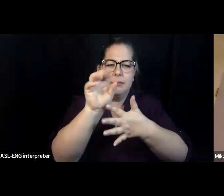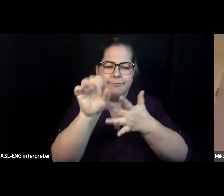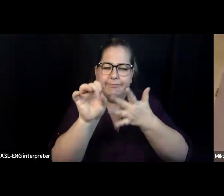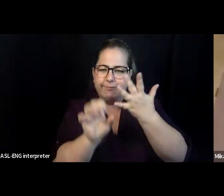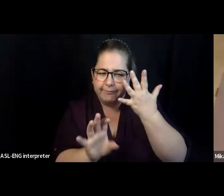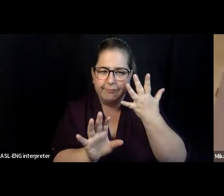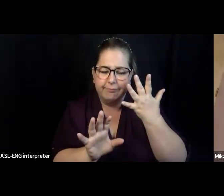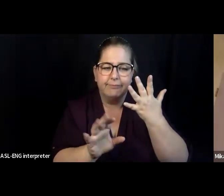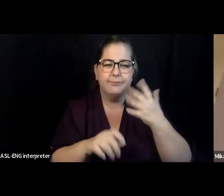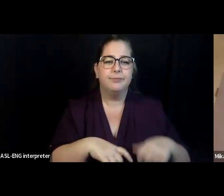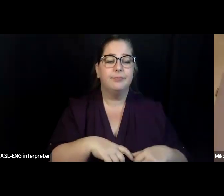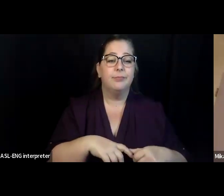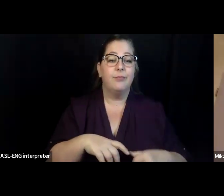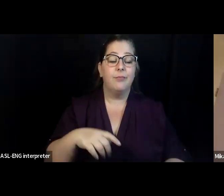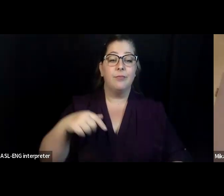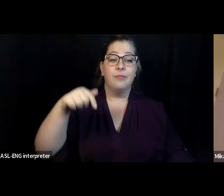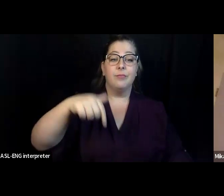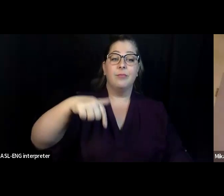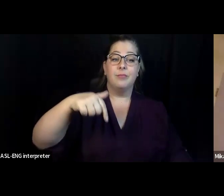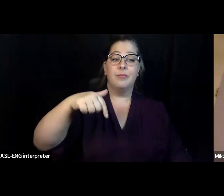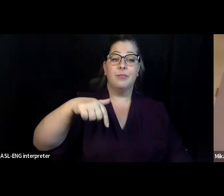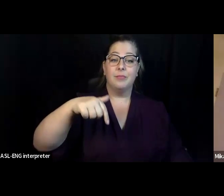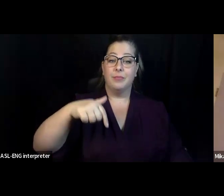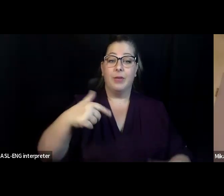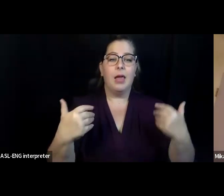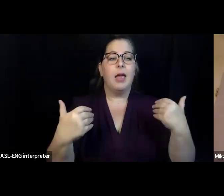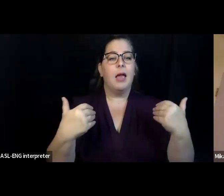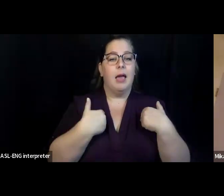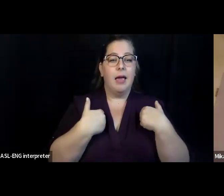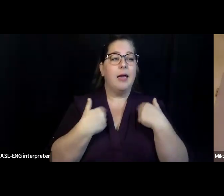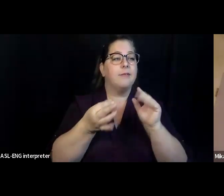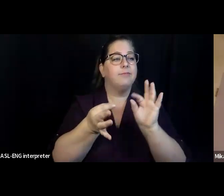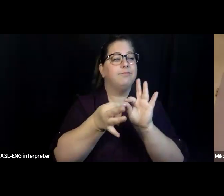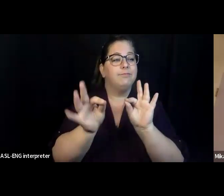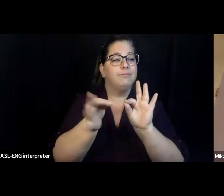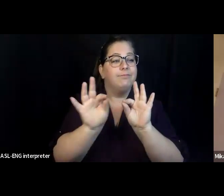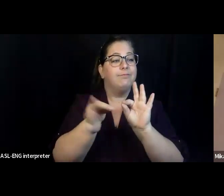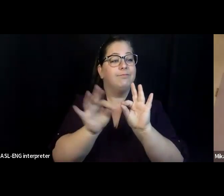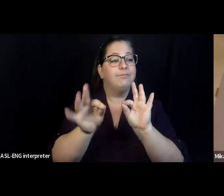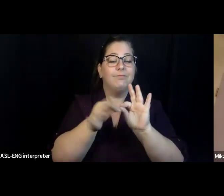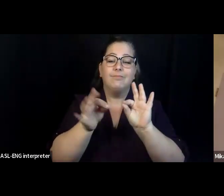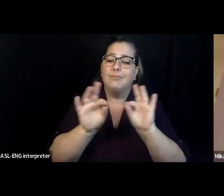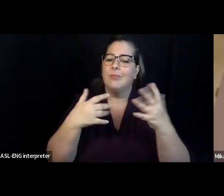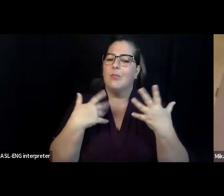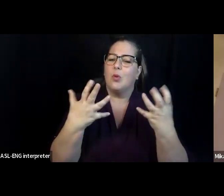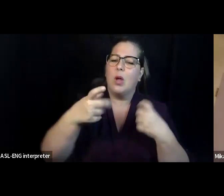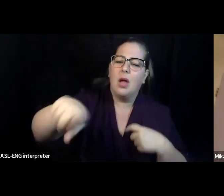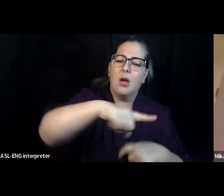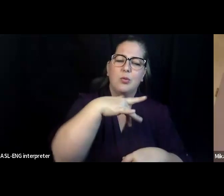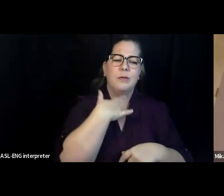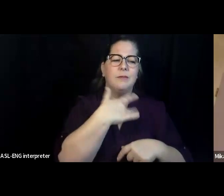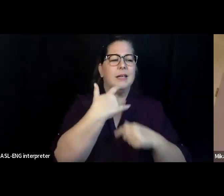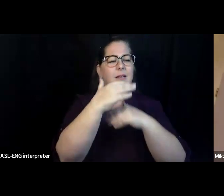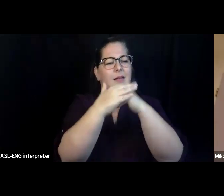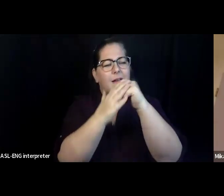Welcome. First of all, we hope you can get comfy with us as we talk about the Disability Cultural Center.